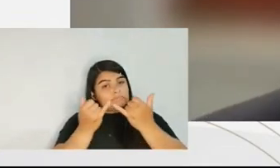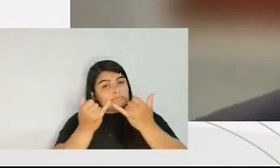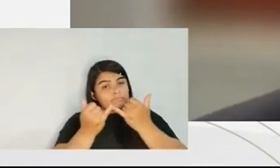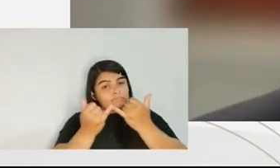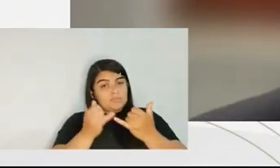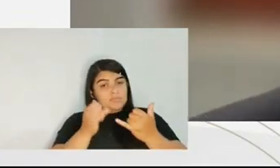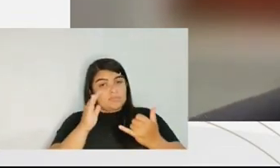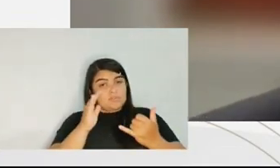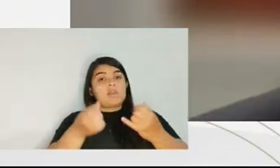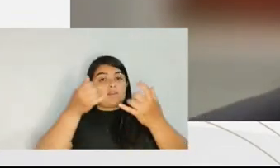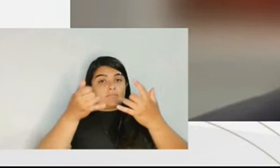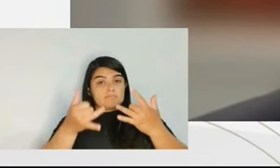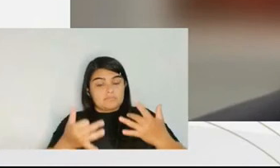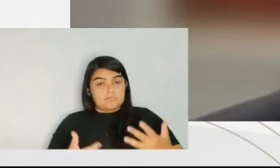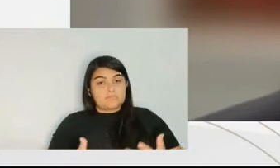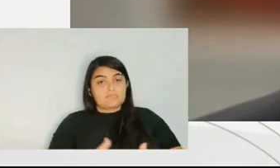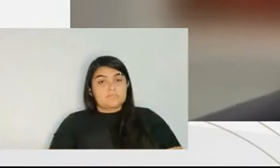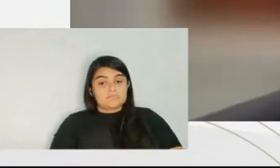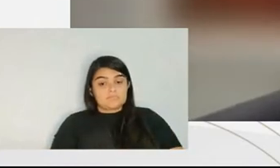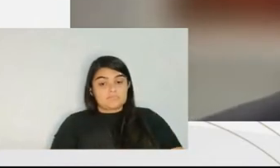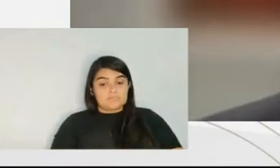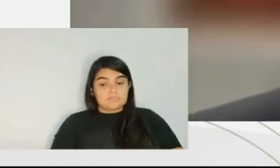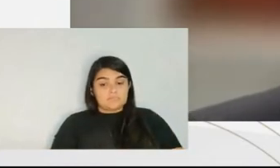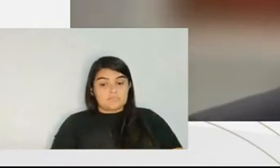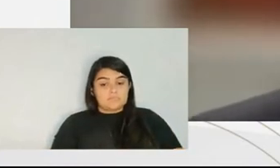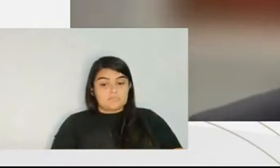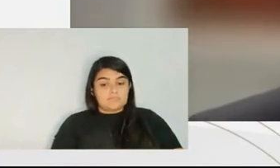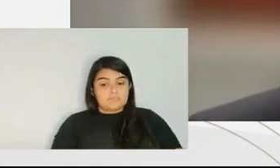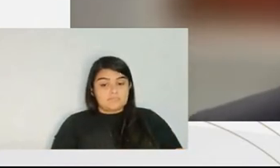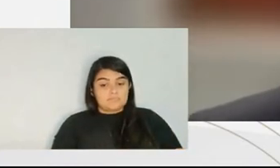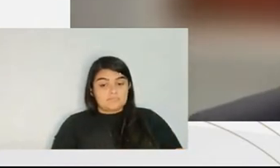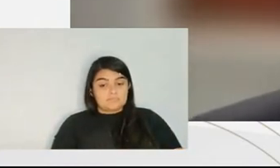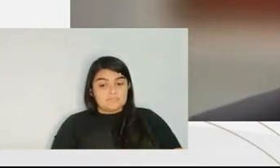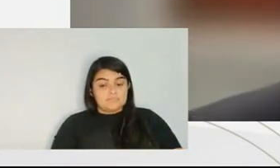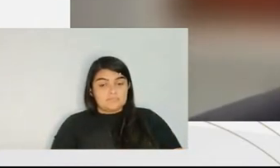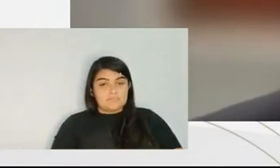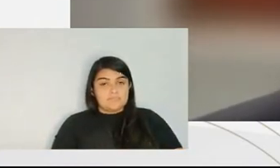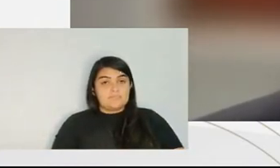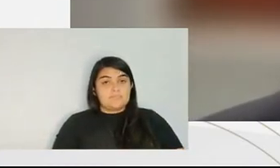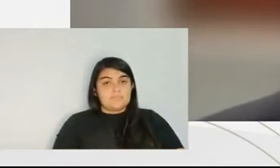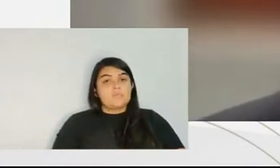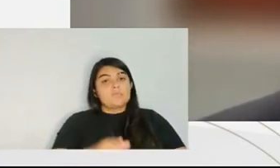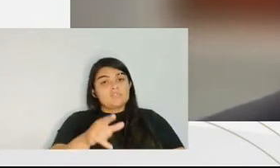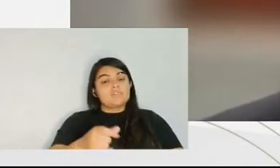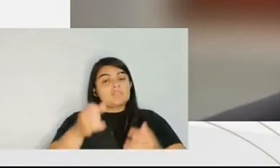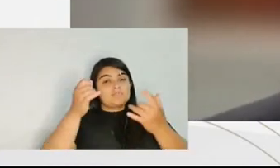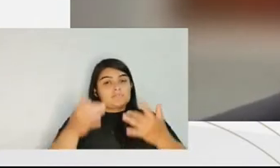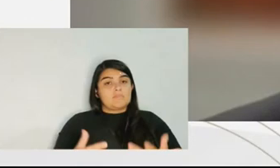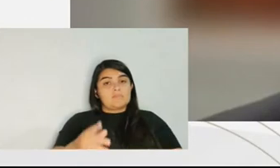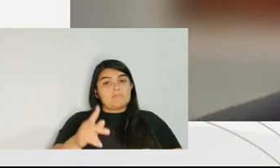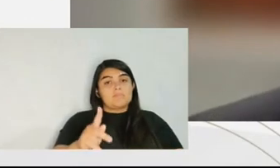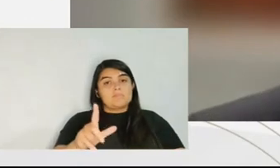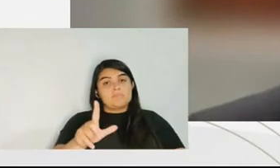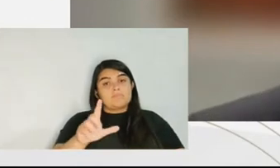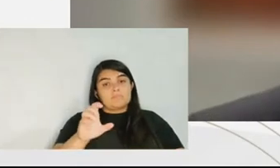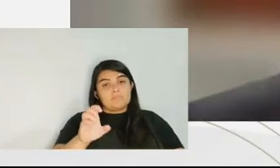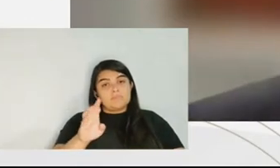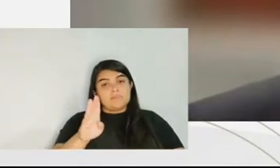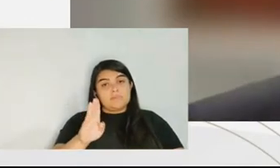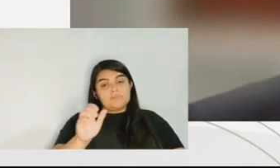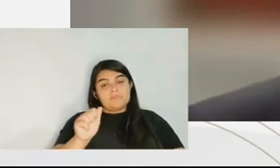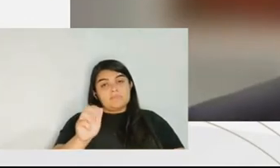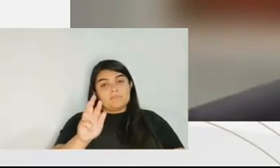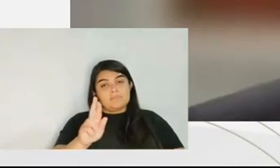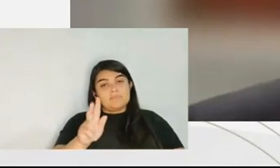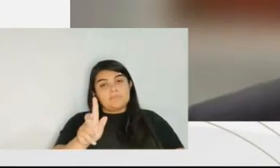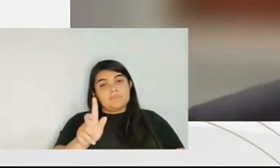very similar as Professor Fisher said with plea bargaining. As Umberto Dalla